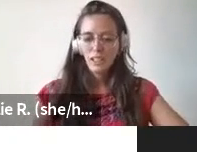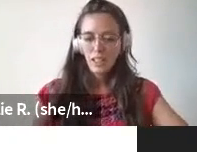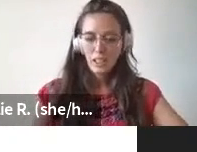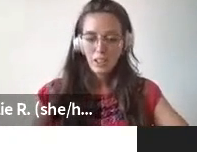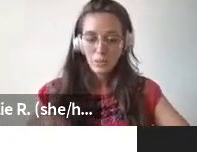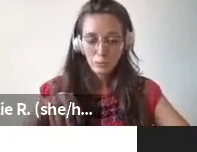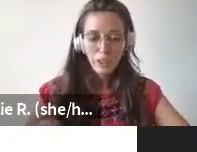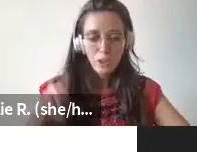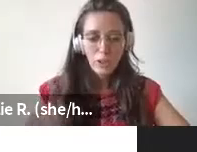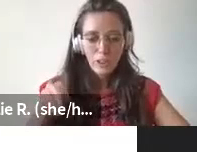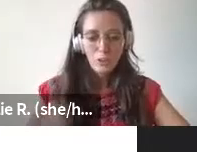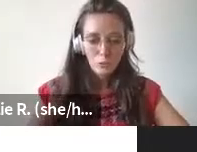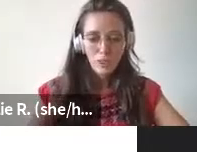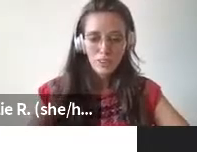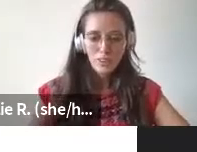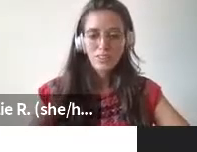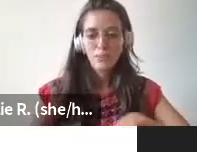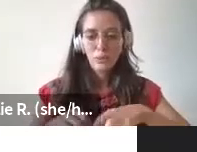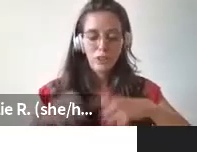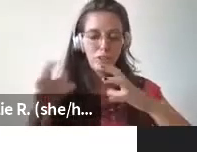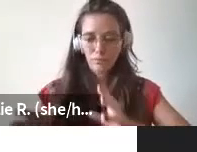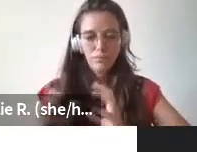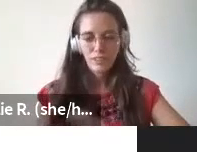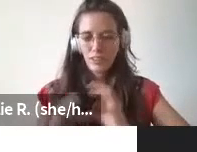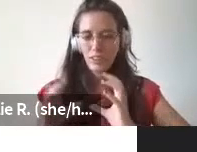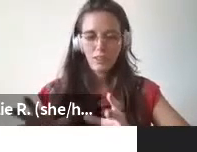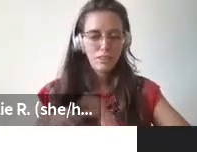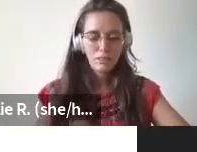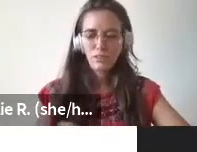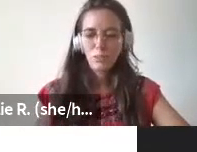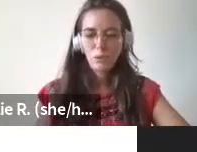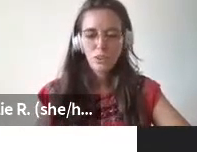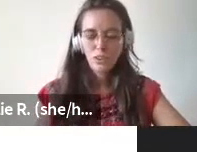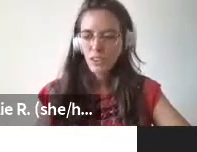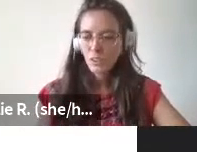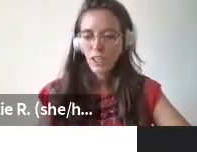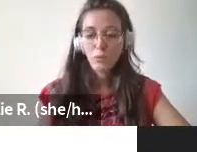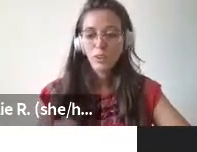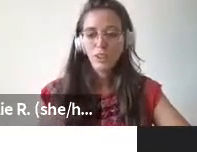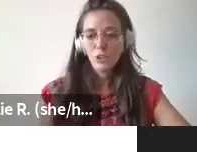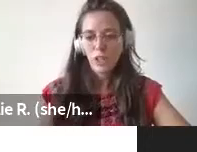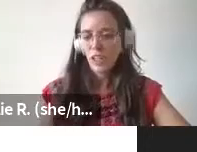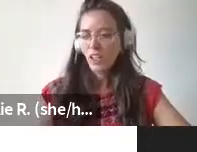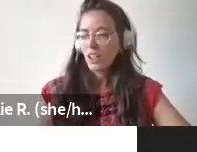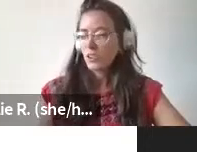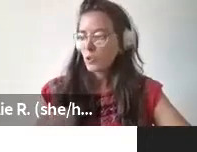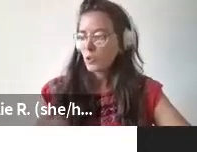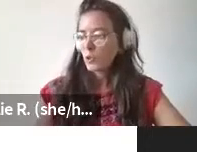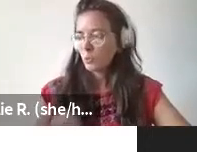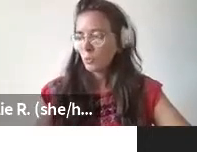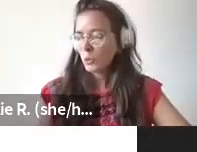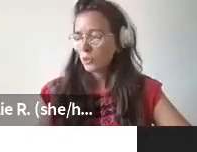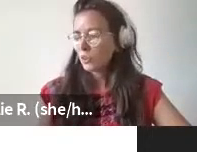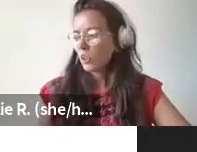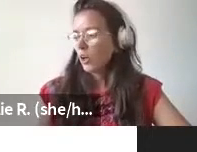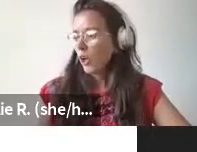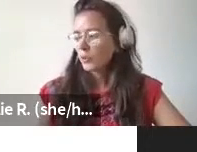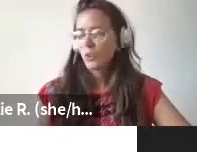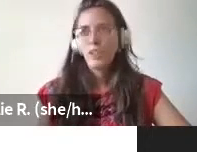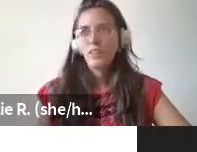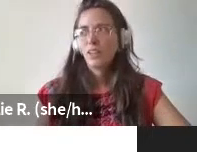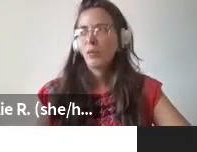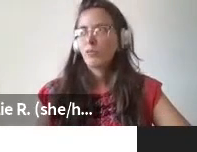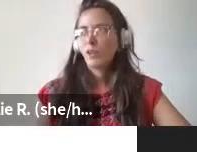level that i really try to read when i let's say i read 15 books in a year i really try to choose